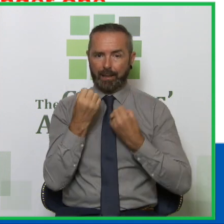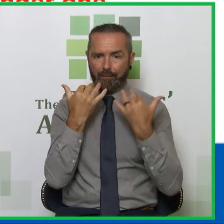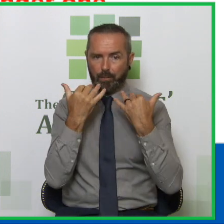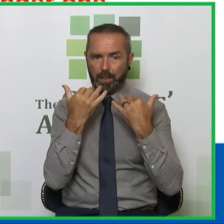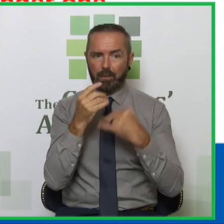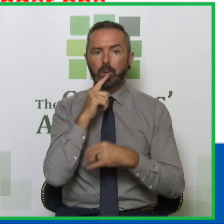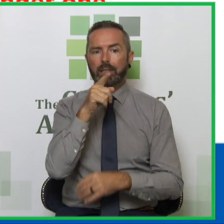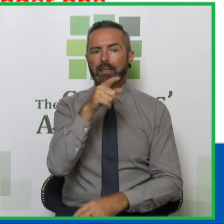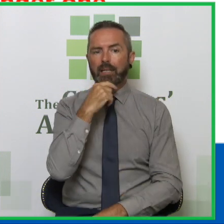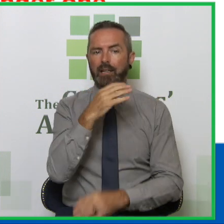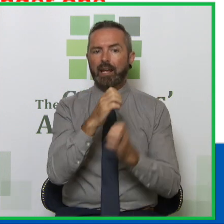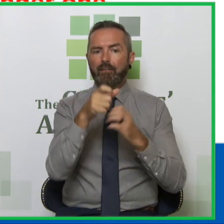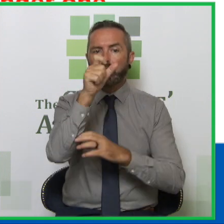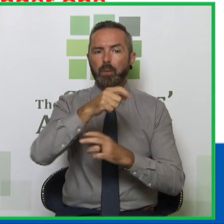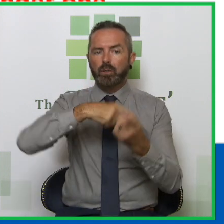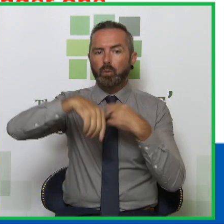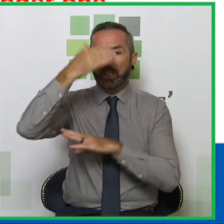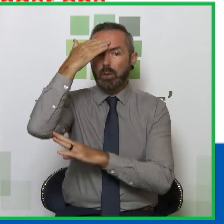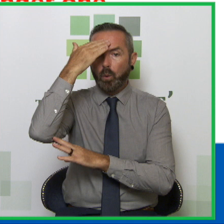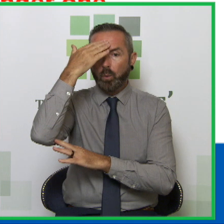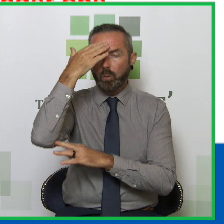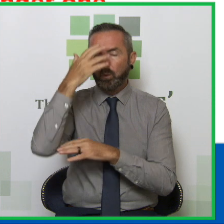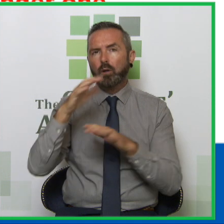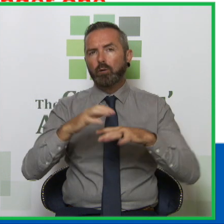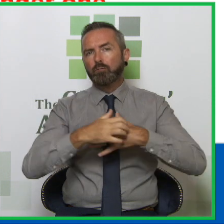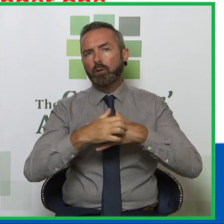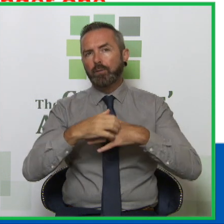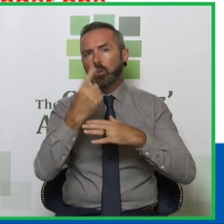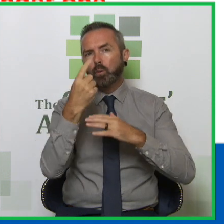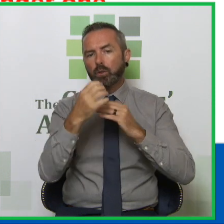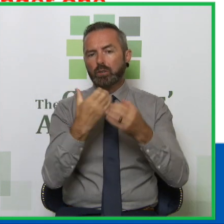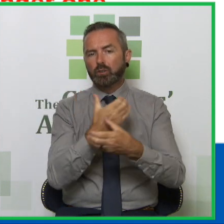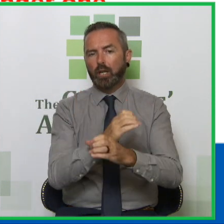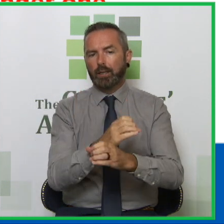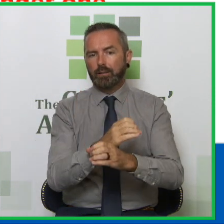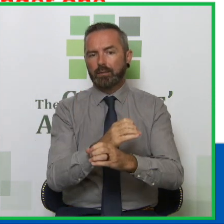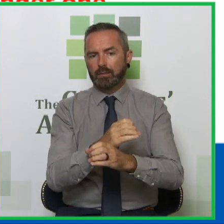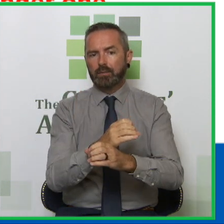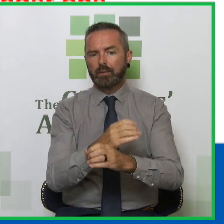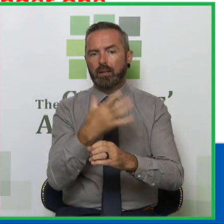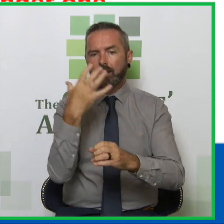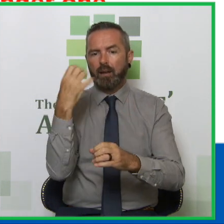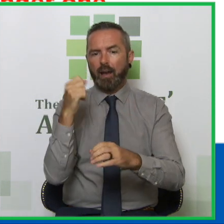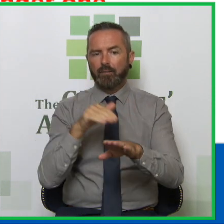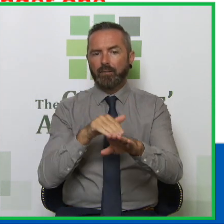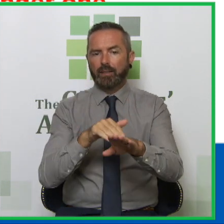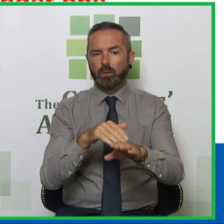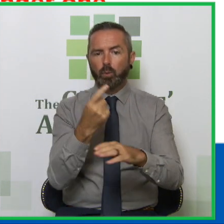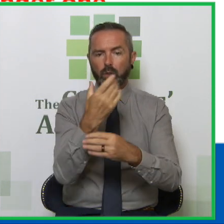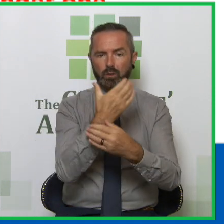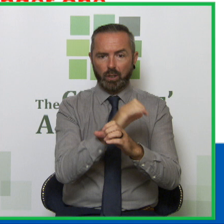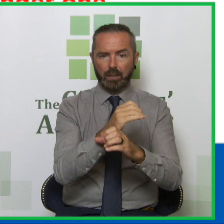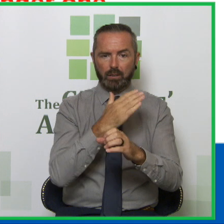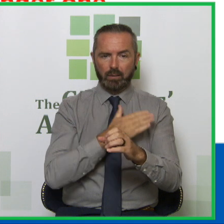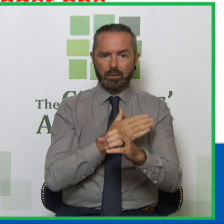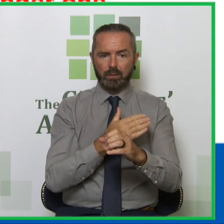every person we know we have estimated there is just under one child. So every person known to services there's